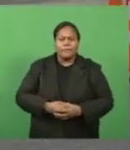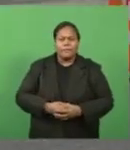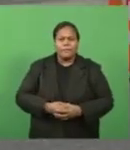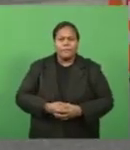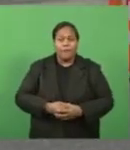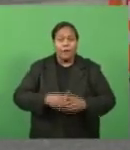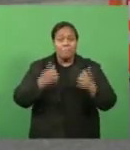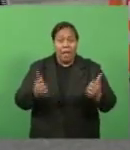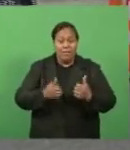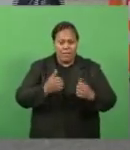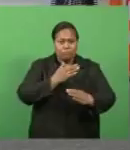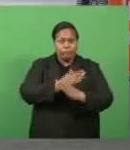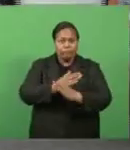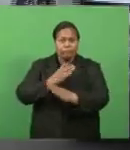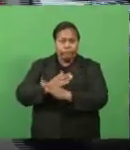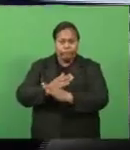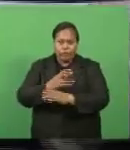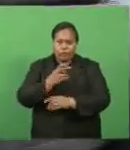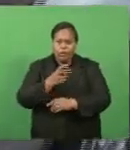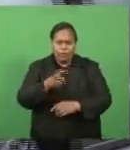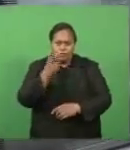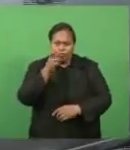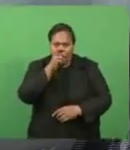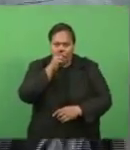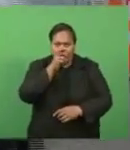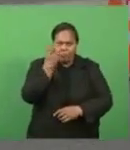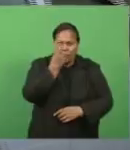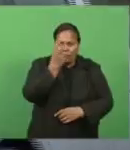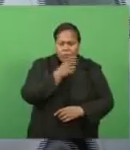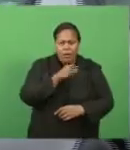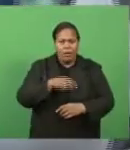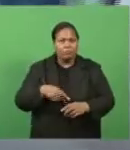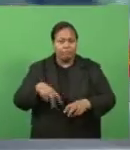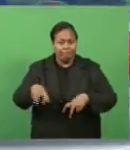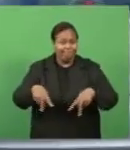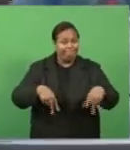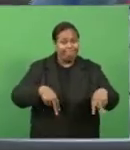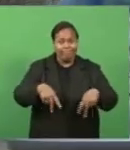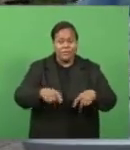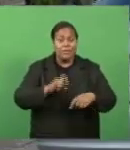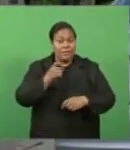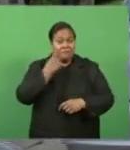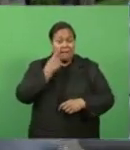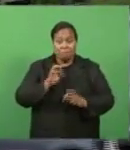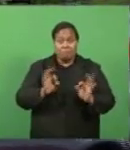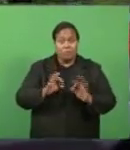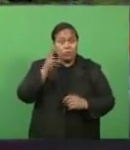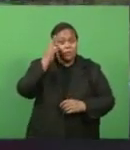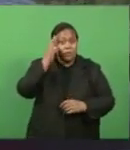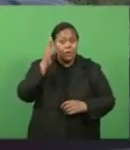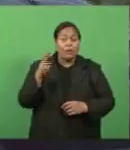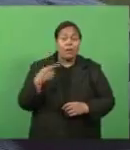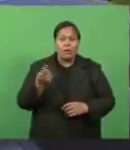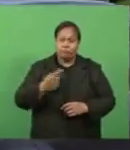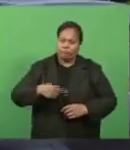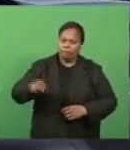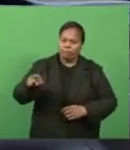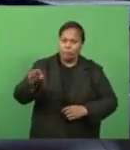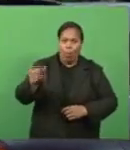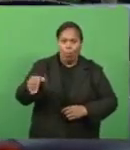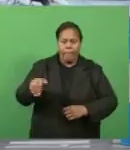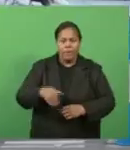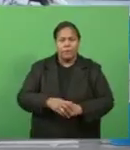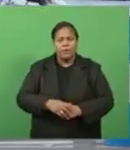roadblocks will closely monitor movement, and those who are found to be moving around without any valid reason will be sent back to their homes.